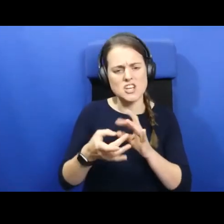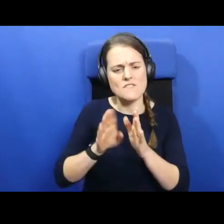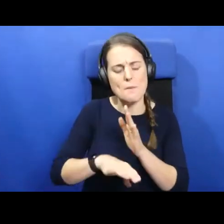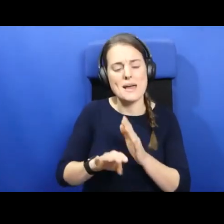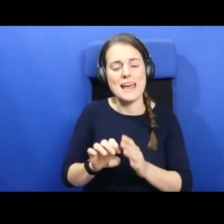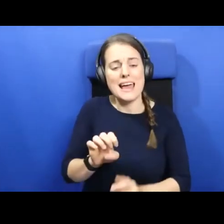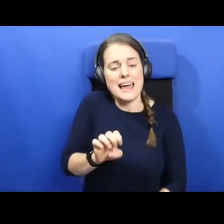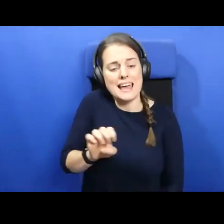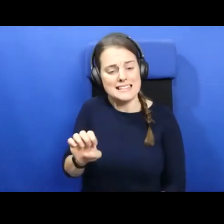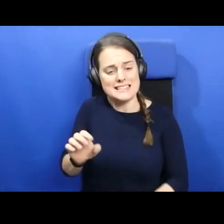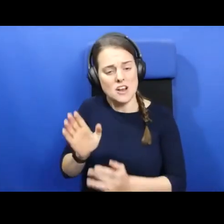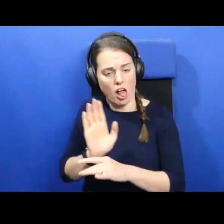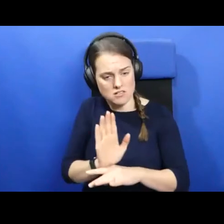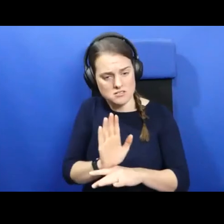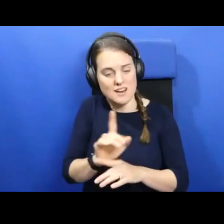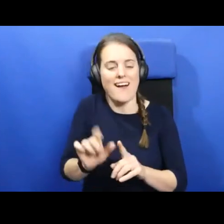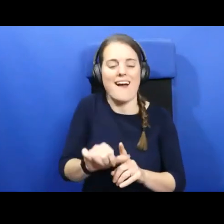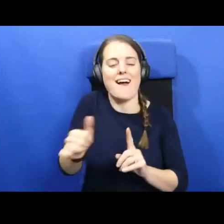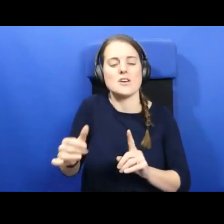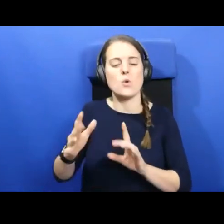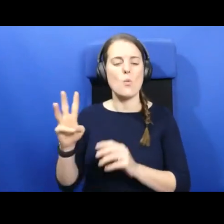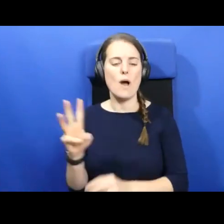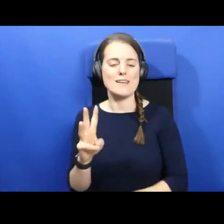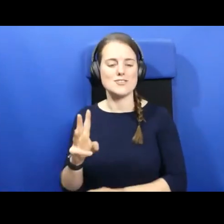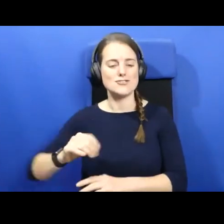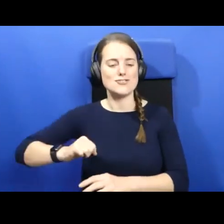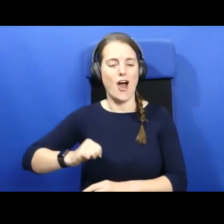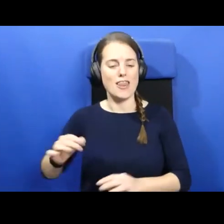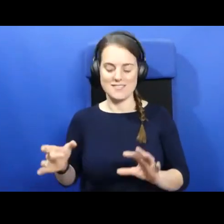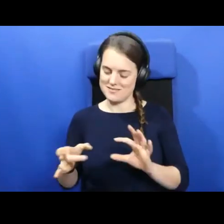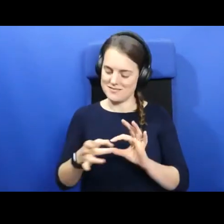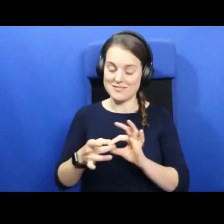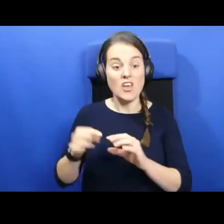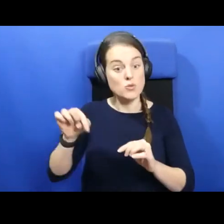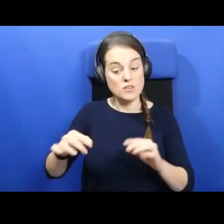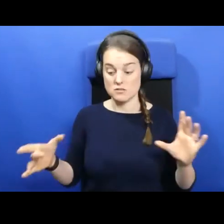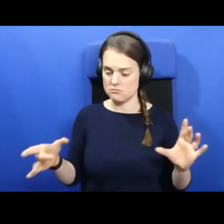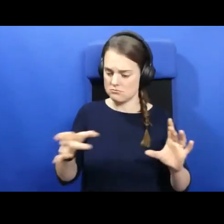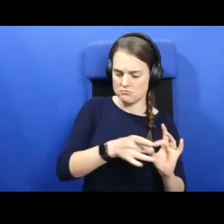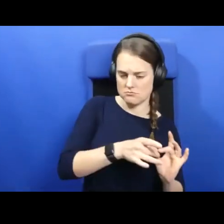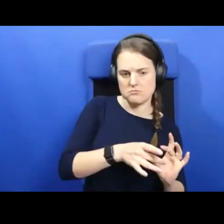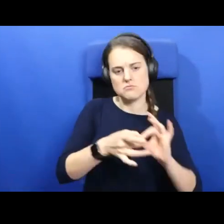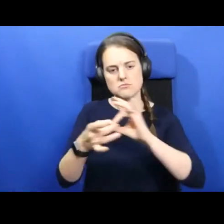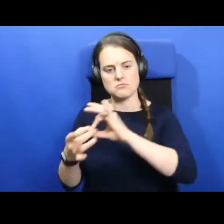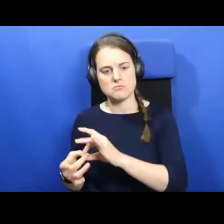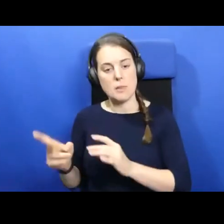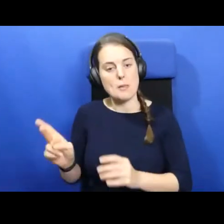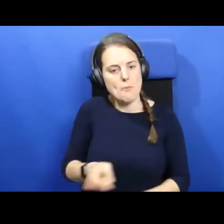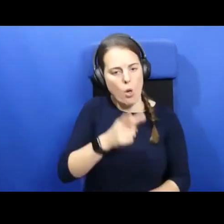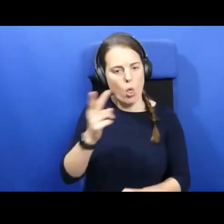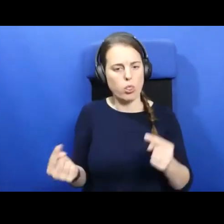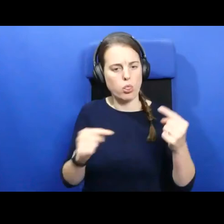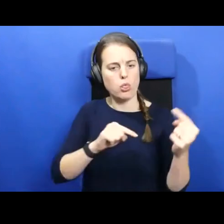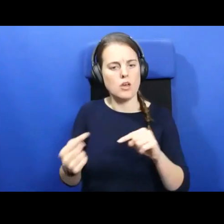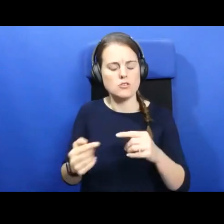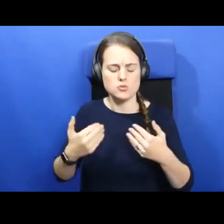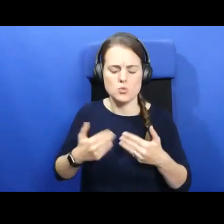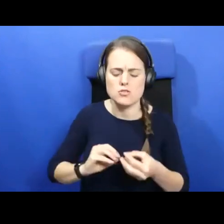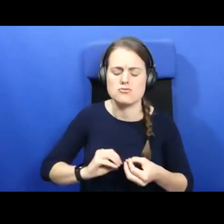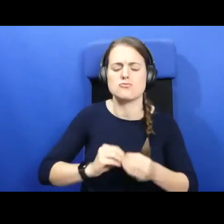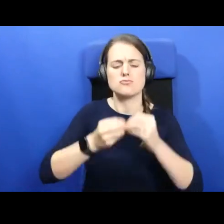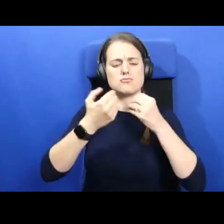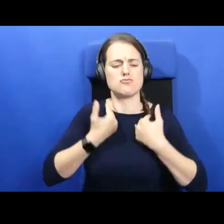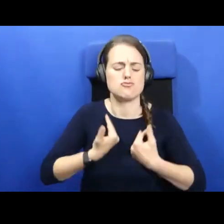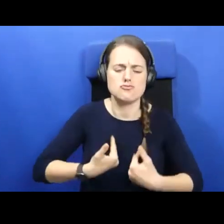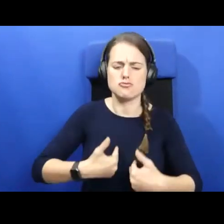and Western Scotland. This connection went both ways in rich communities and the lives of people on both sides